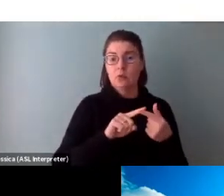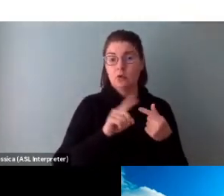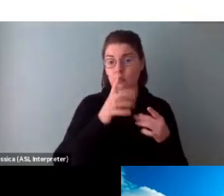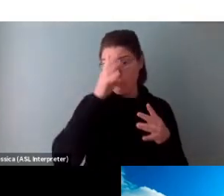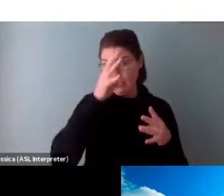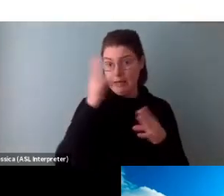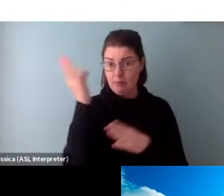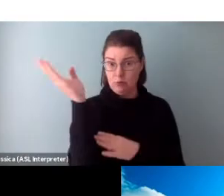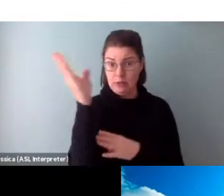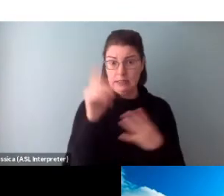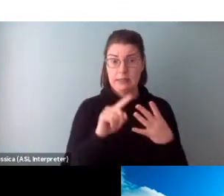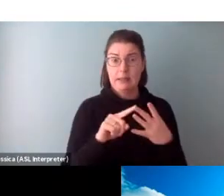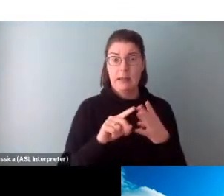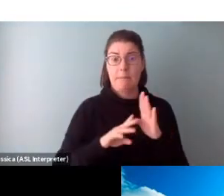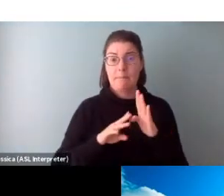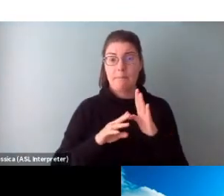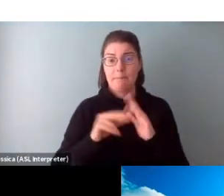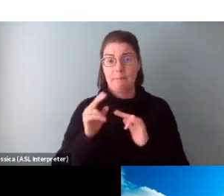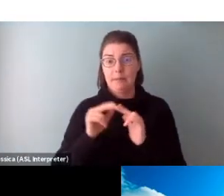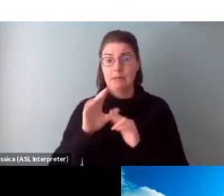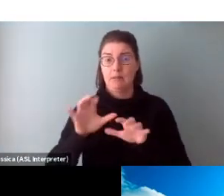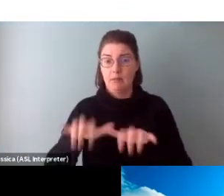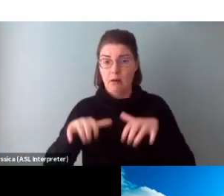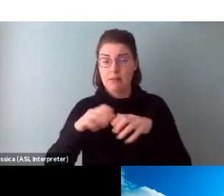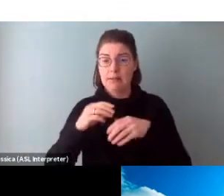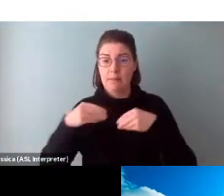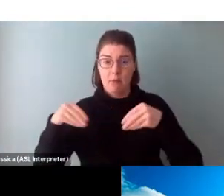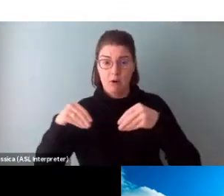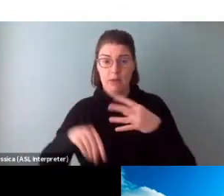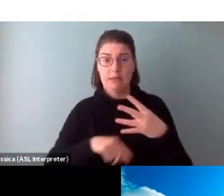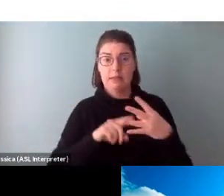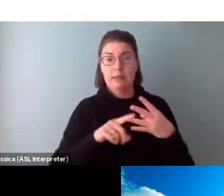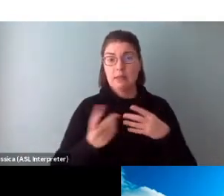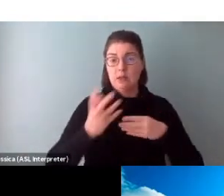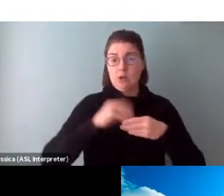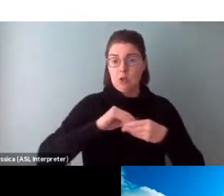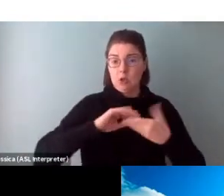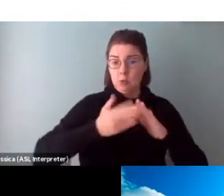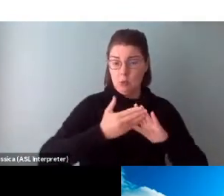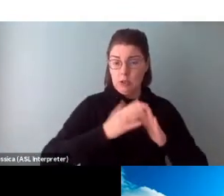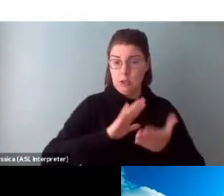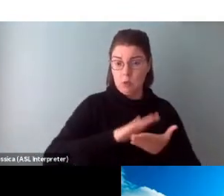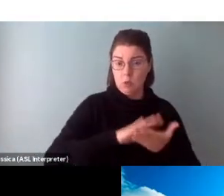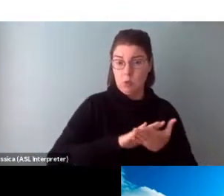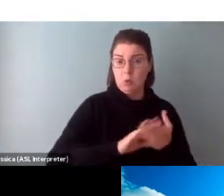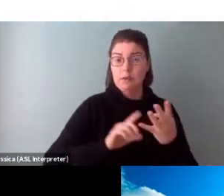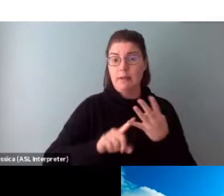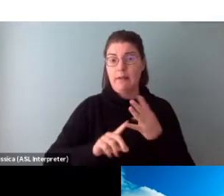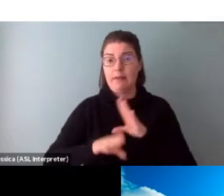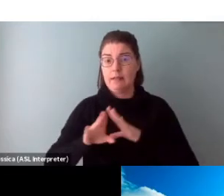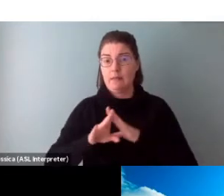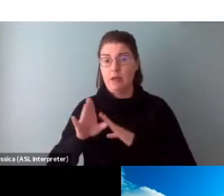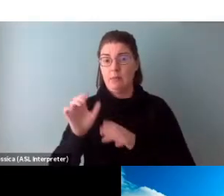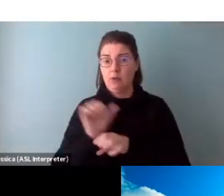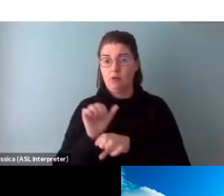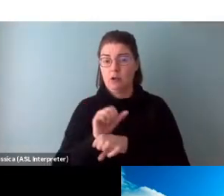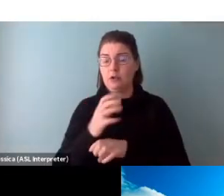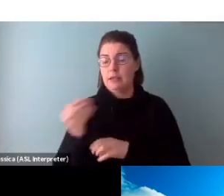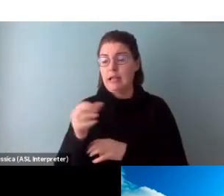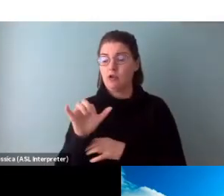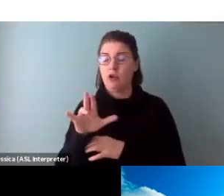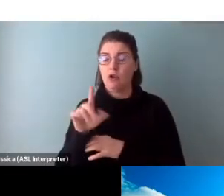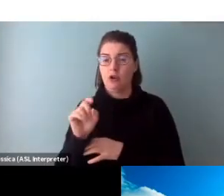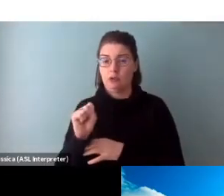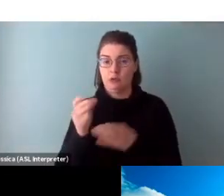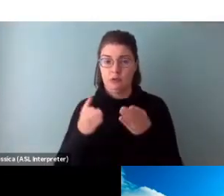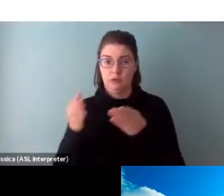and markets, engaging communities and schools, and developing careers and art services. So if you want to create new work,